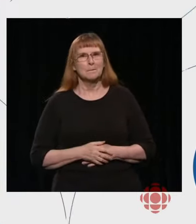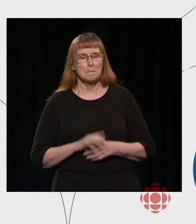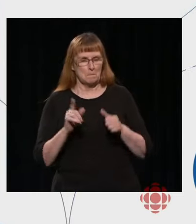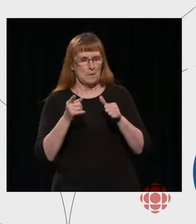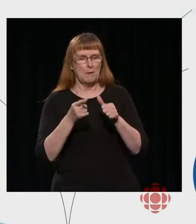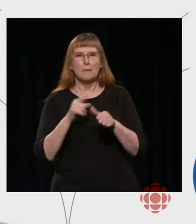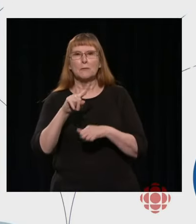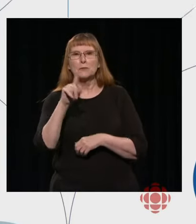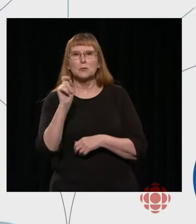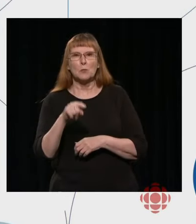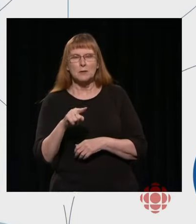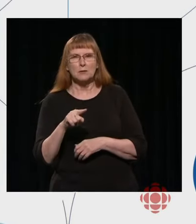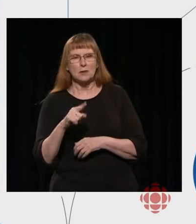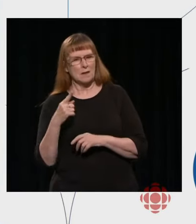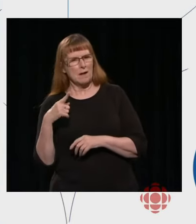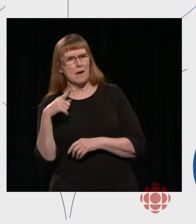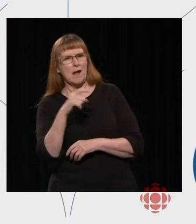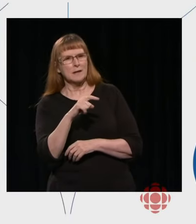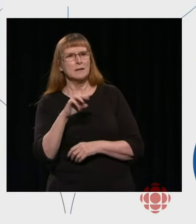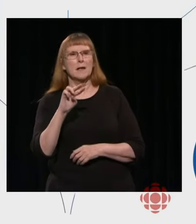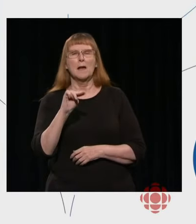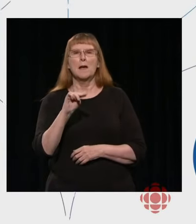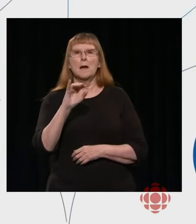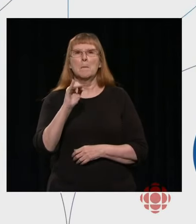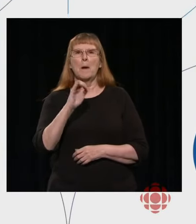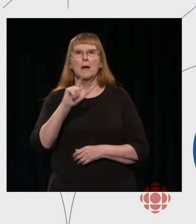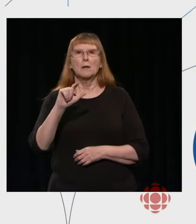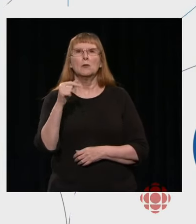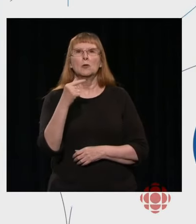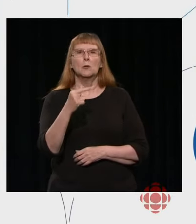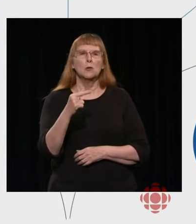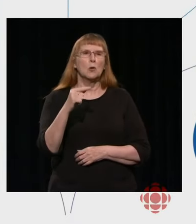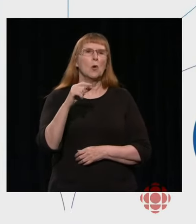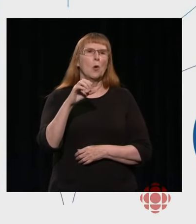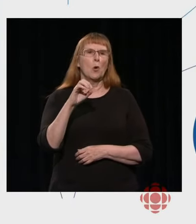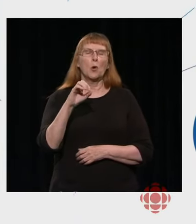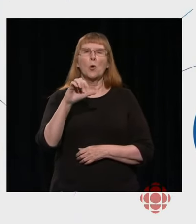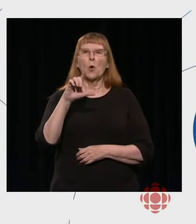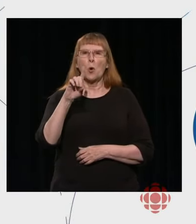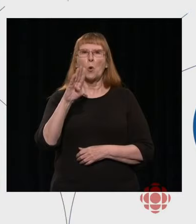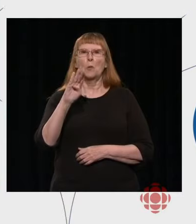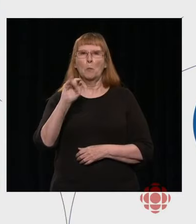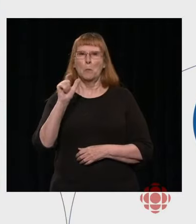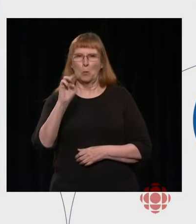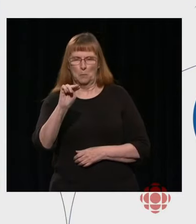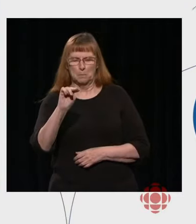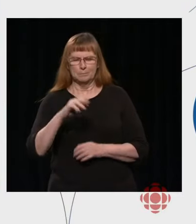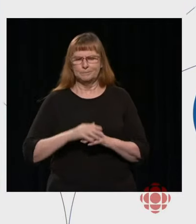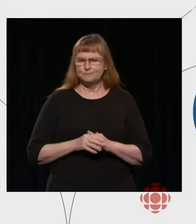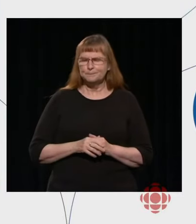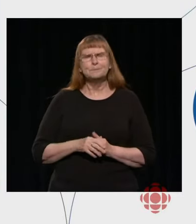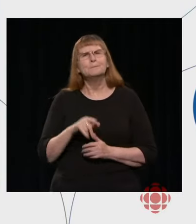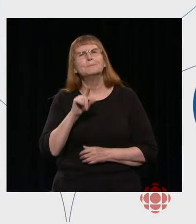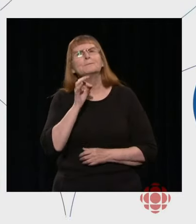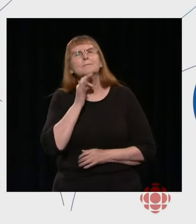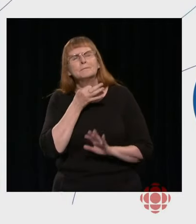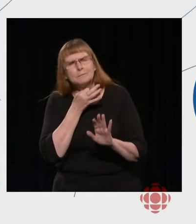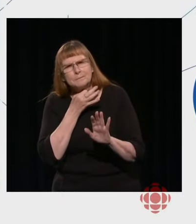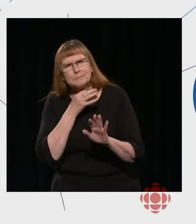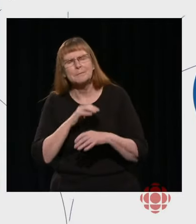Goldblum. The question goes like this. Could you please share your detailed definition